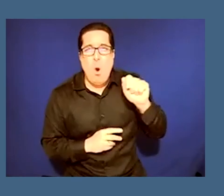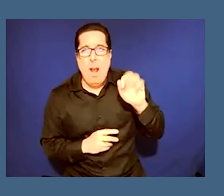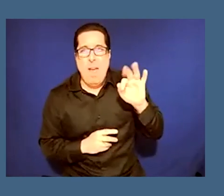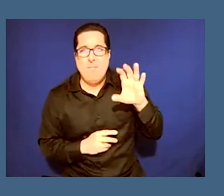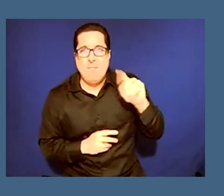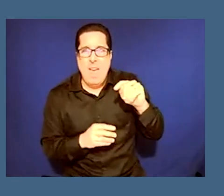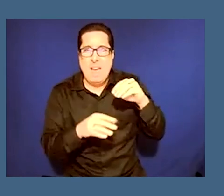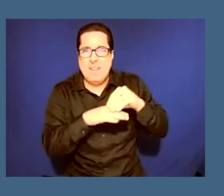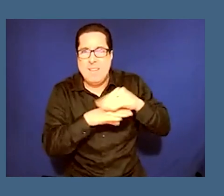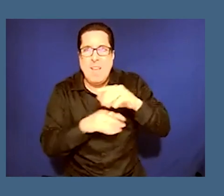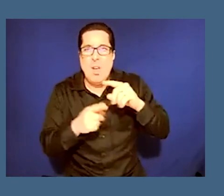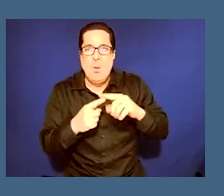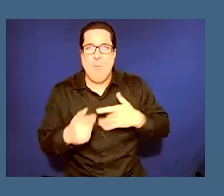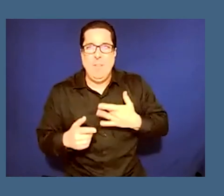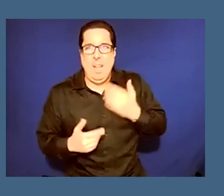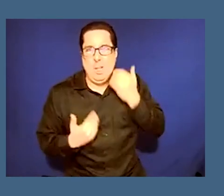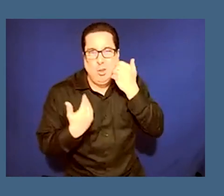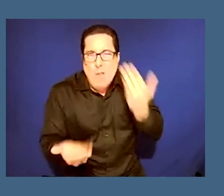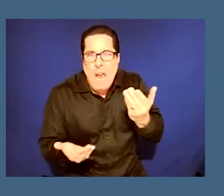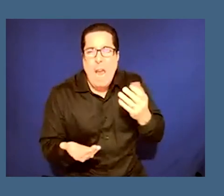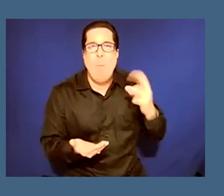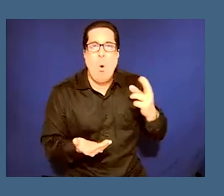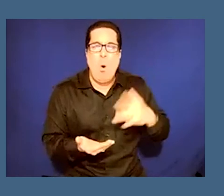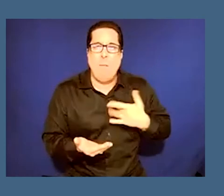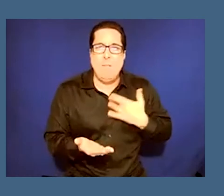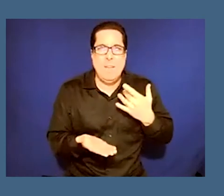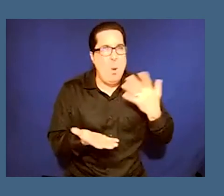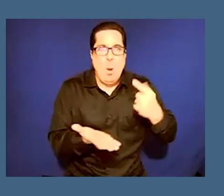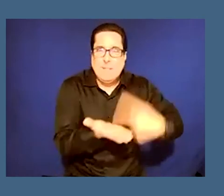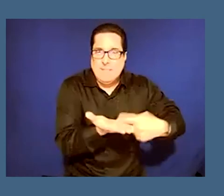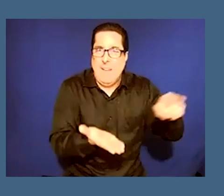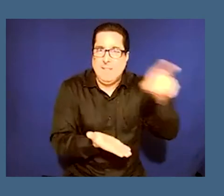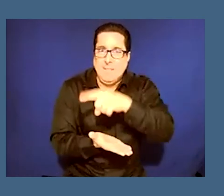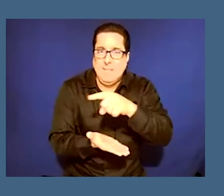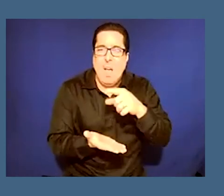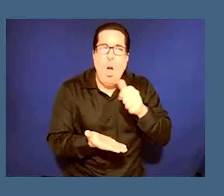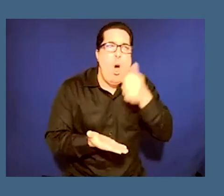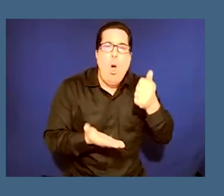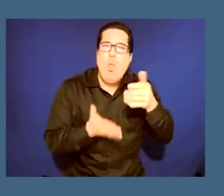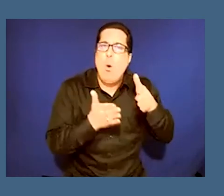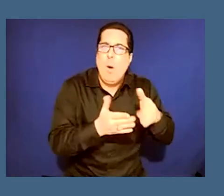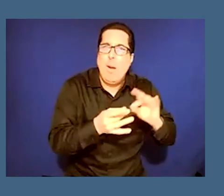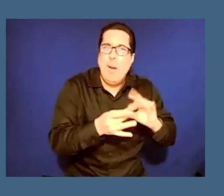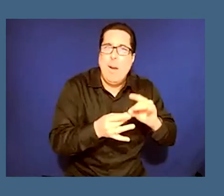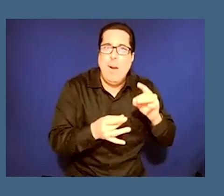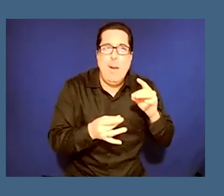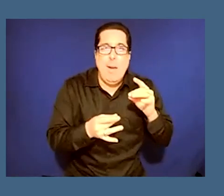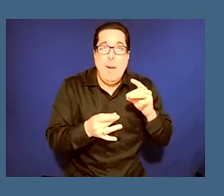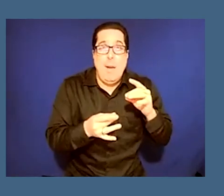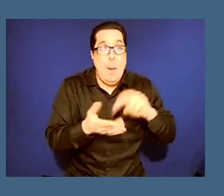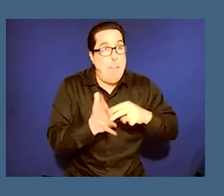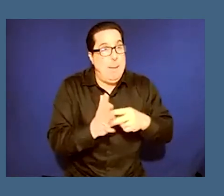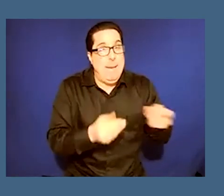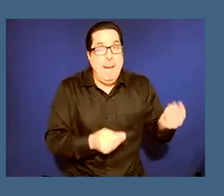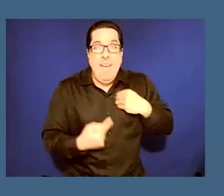disgust um such as uh uh in other words uh uh anything that isn't necessarily promising fullness